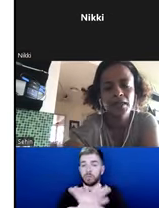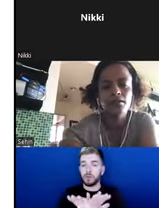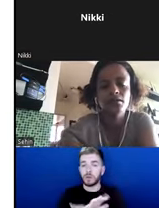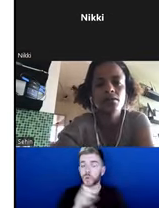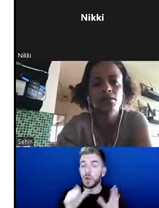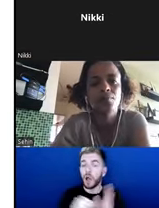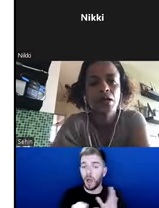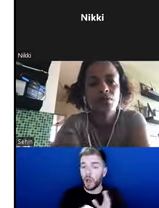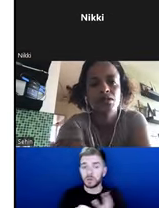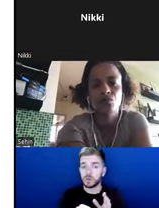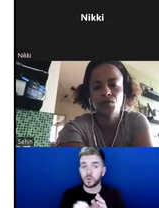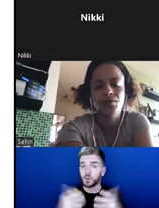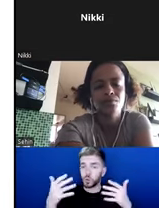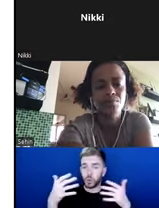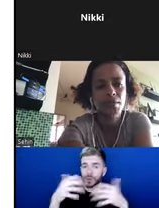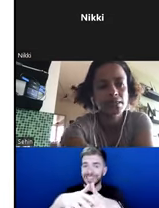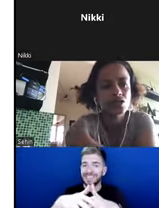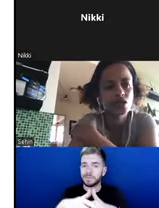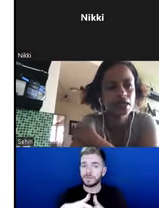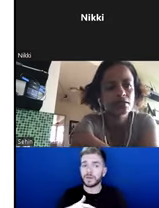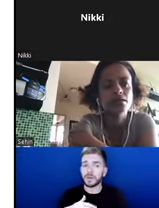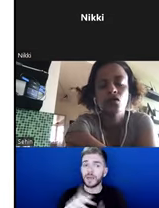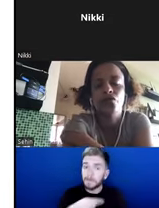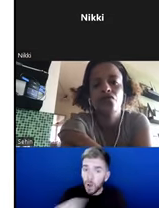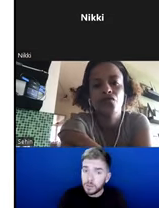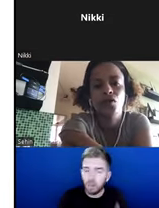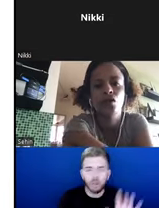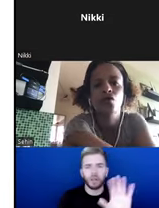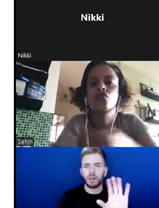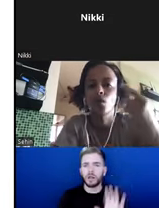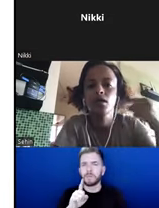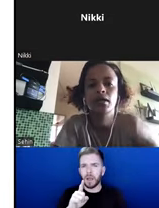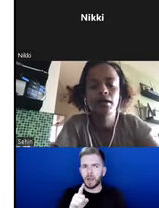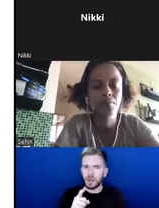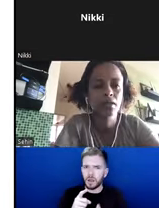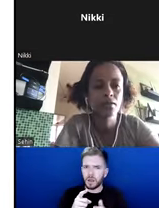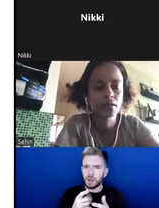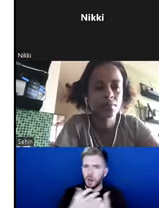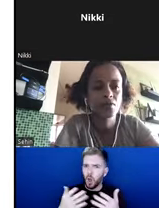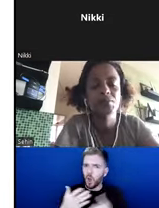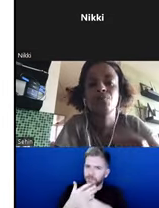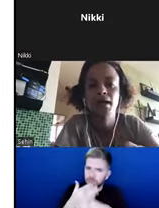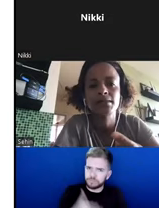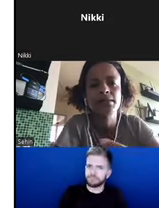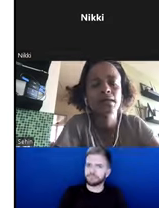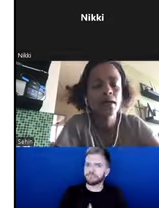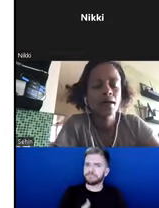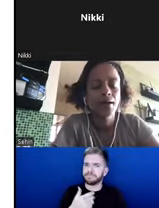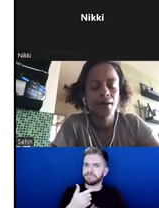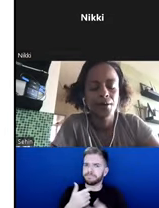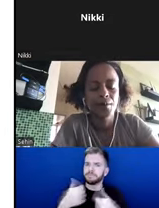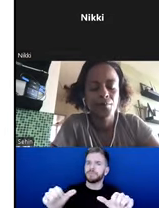And it's, I don't think it's impossible, but it's actually, it takes a lot of work and feminist practices.